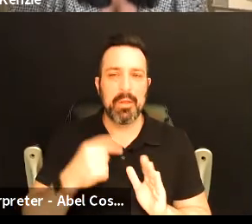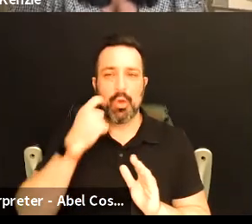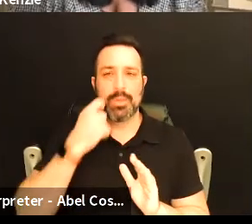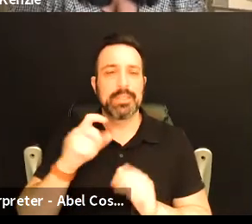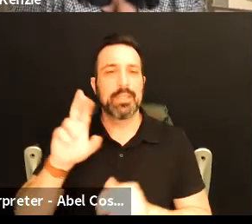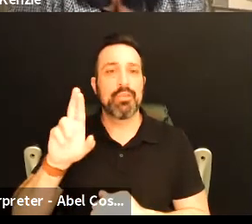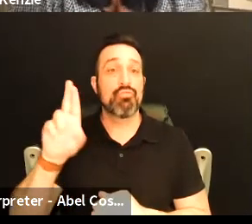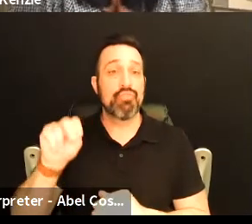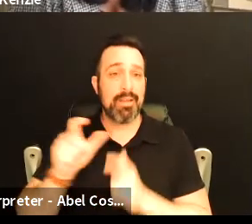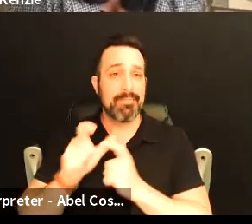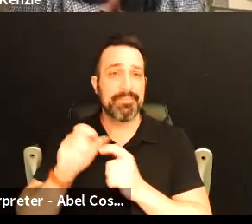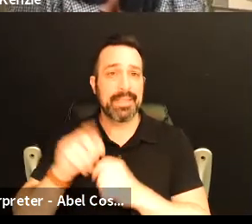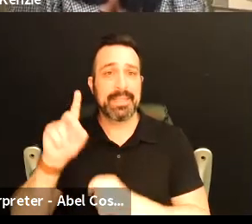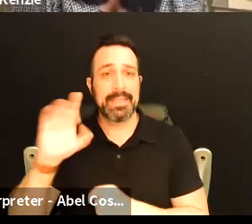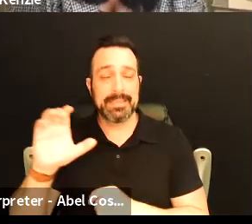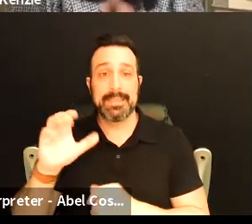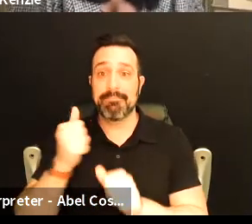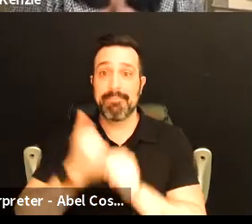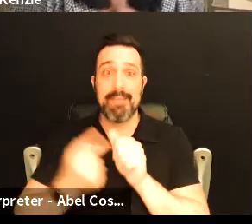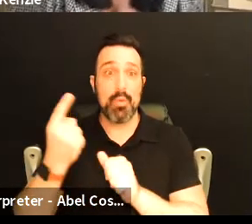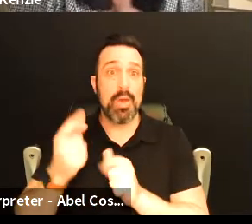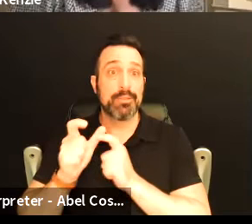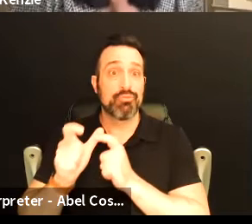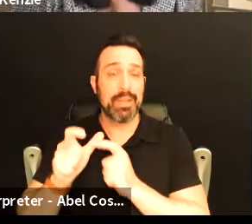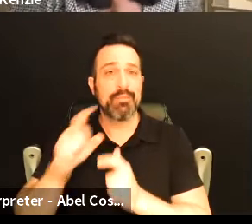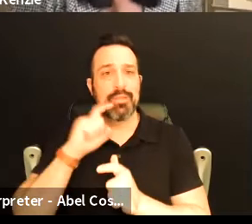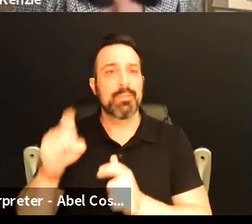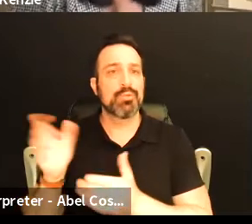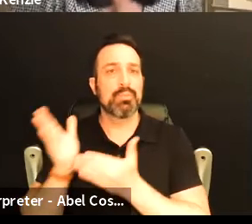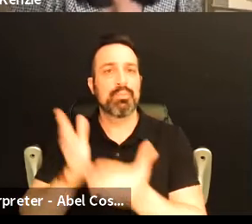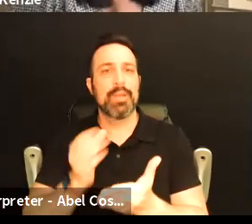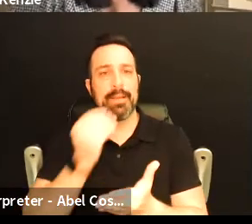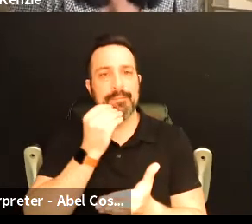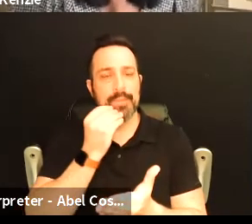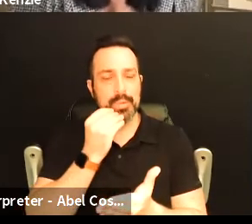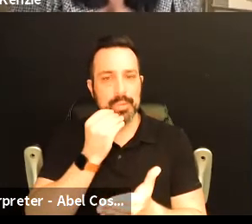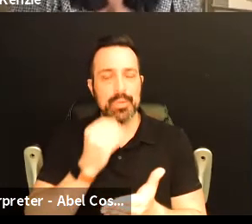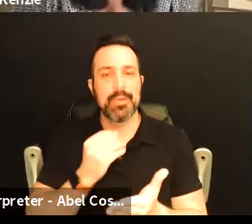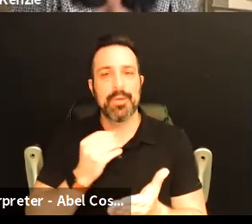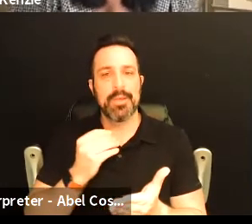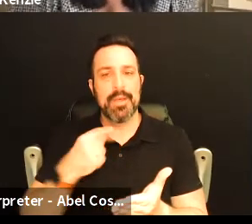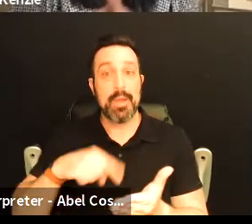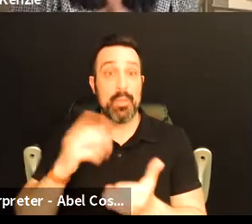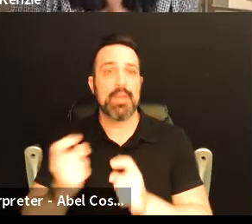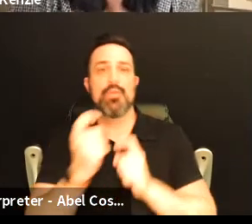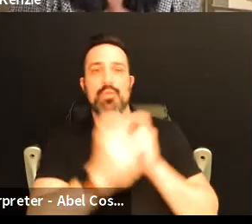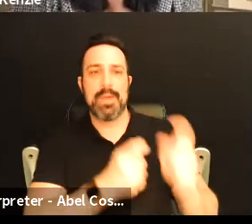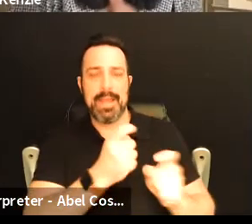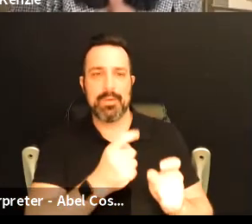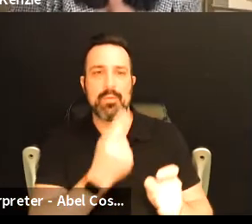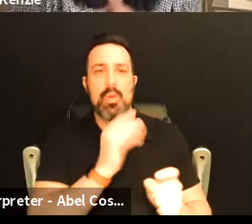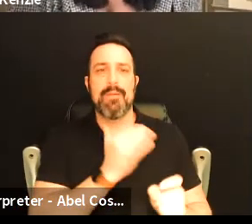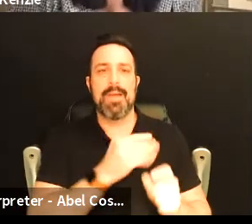run in DC and everybody that was running was supposed to bring food to which we then donated to one of our